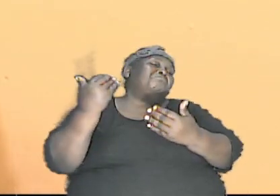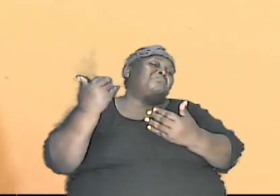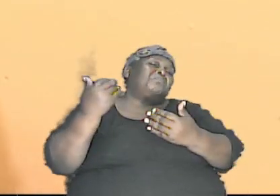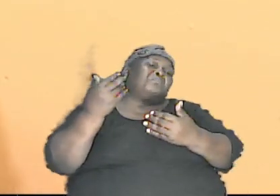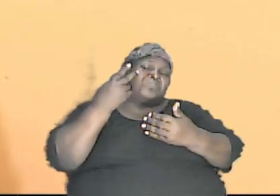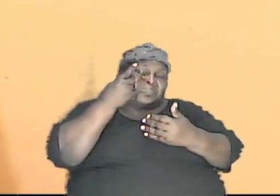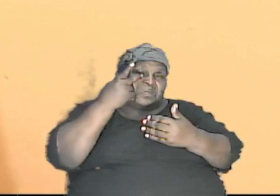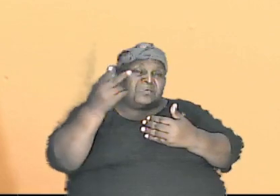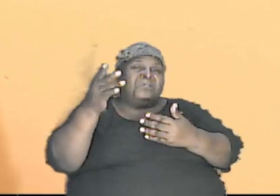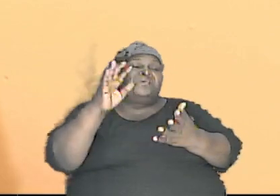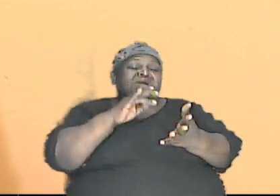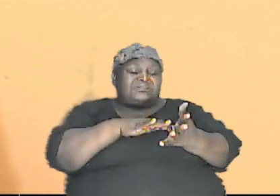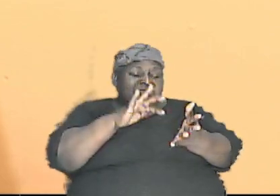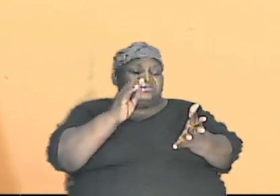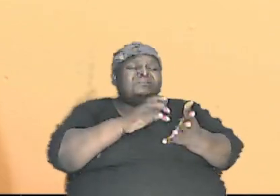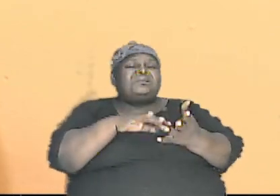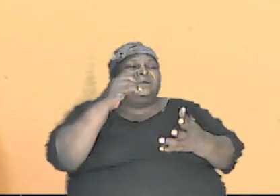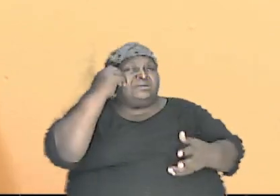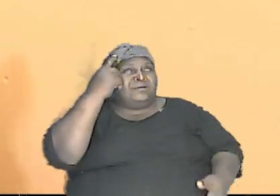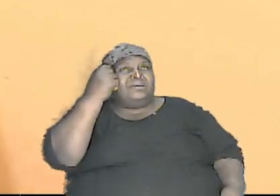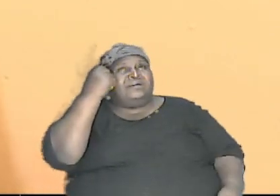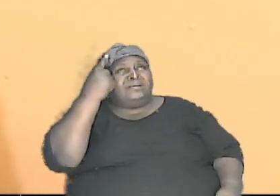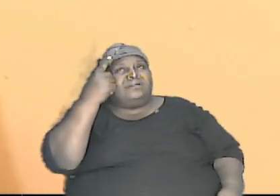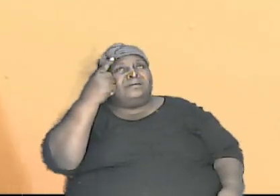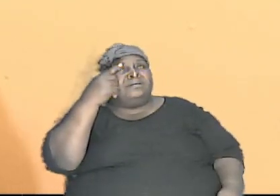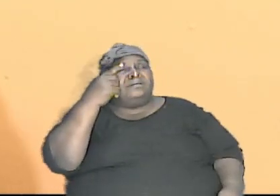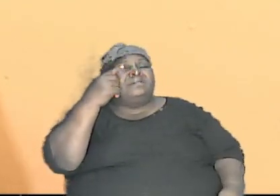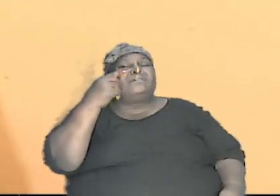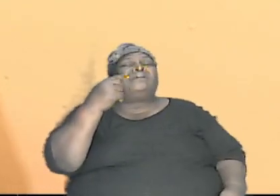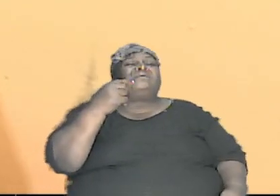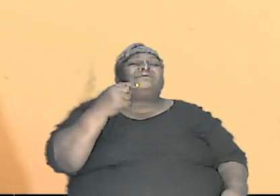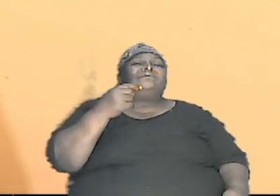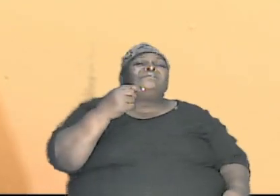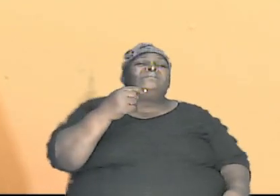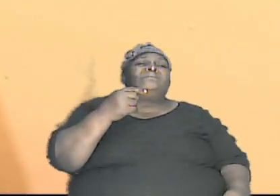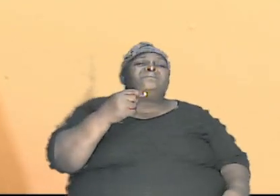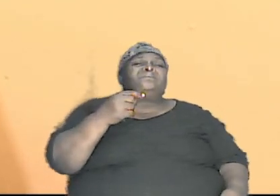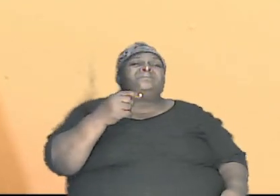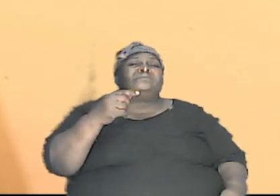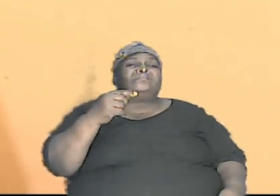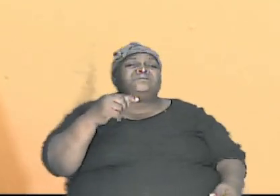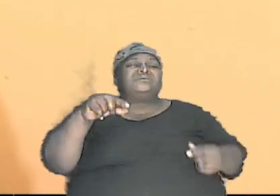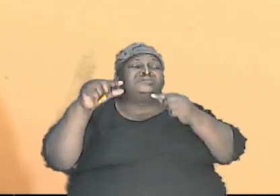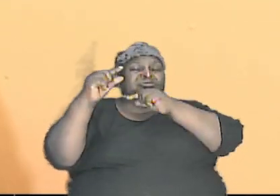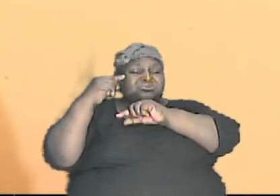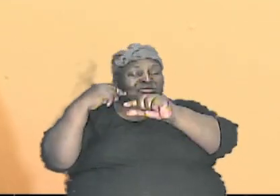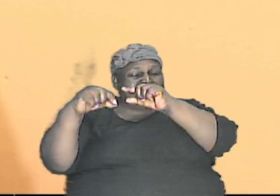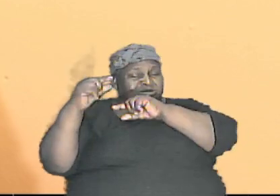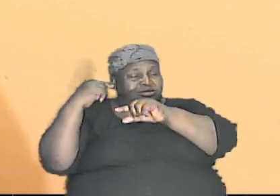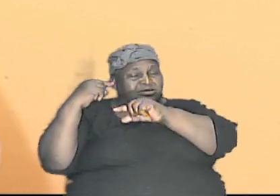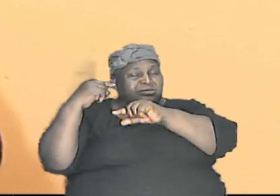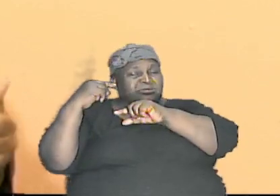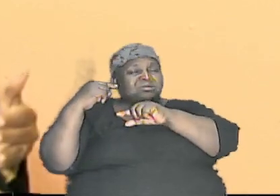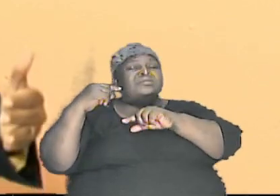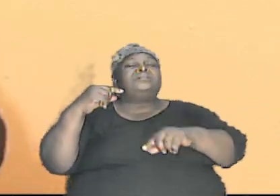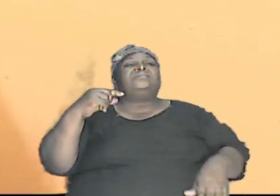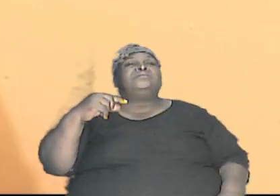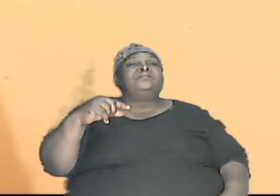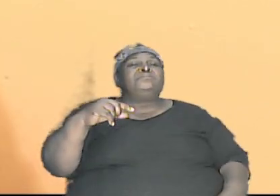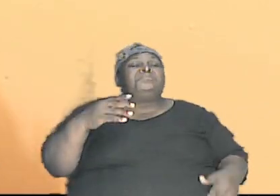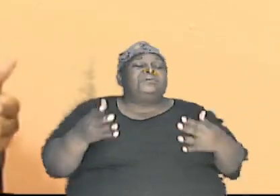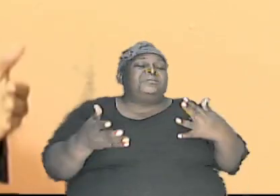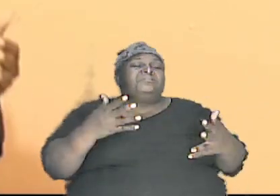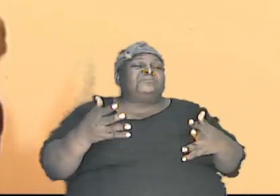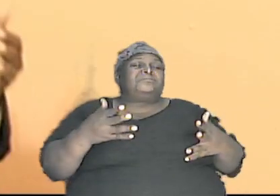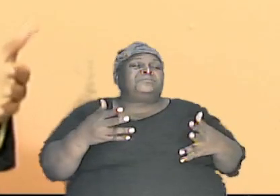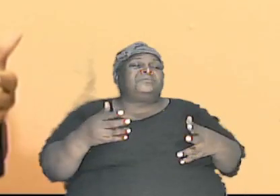look and study and understanding of the basics of genetics we will then be able to apply